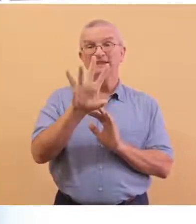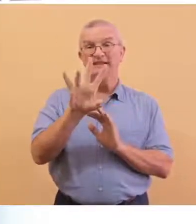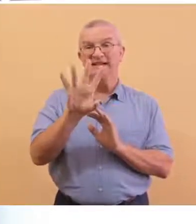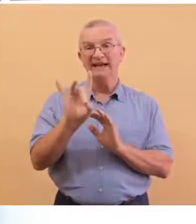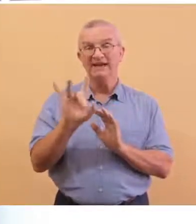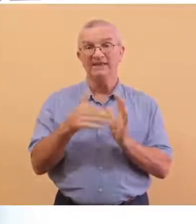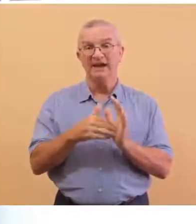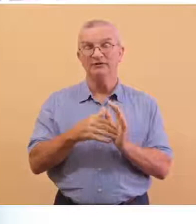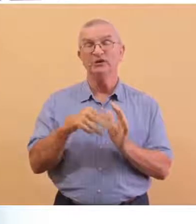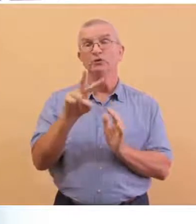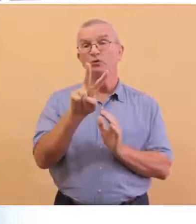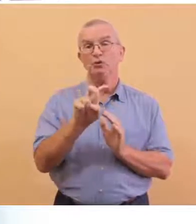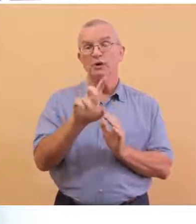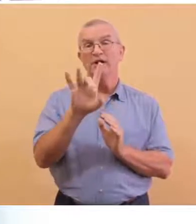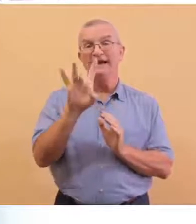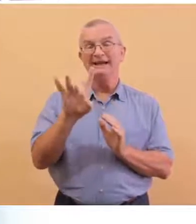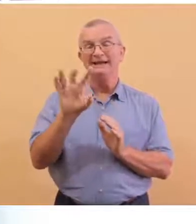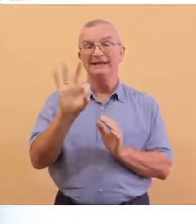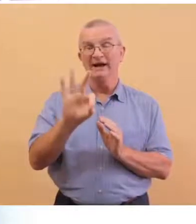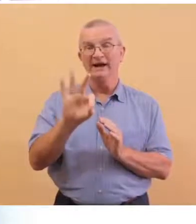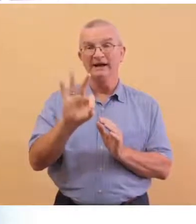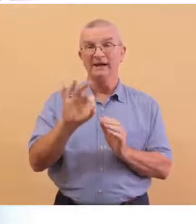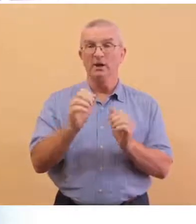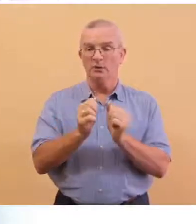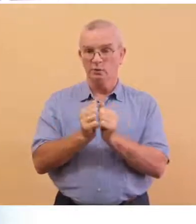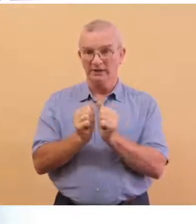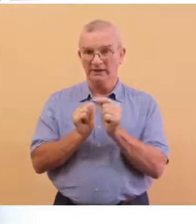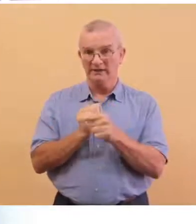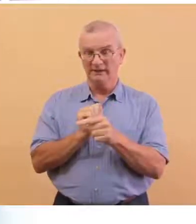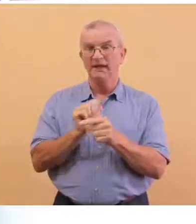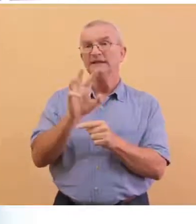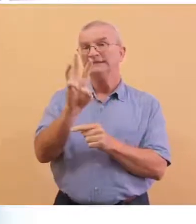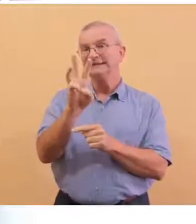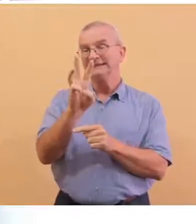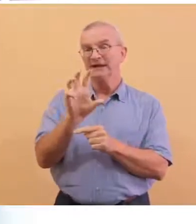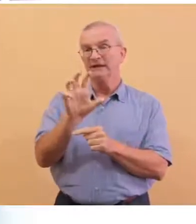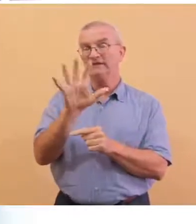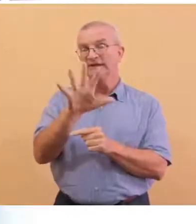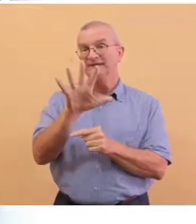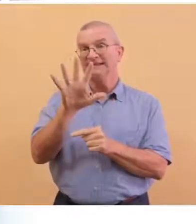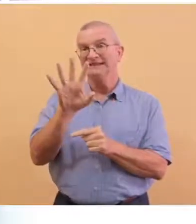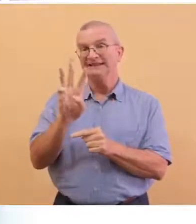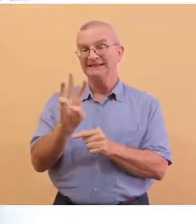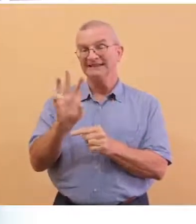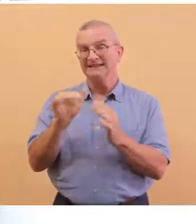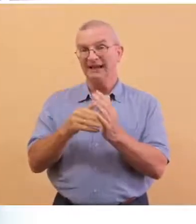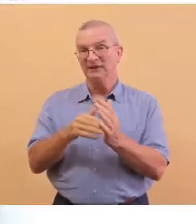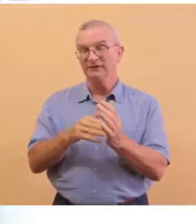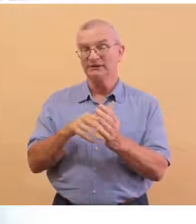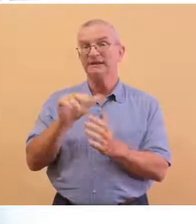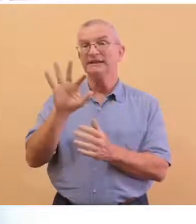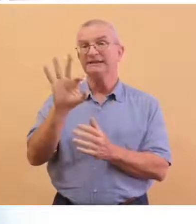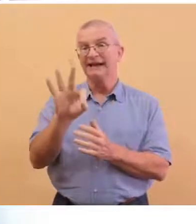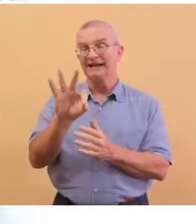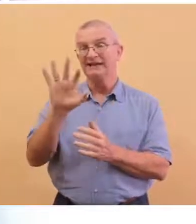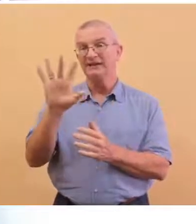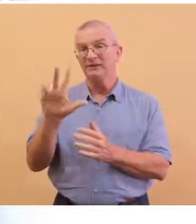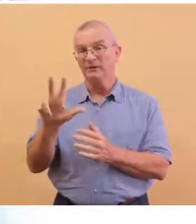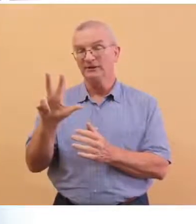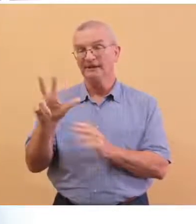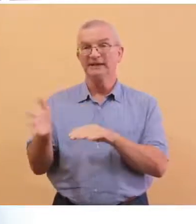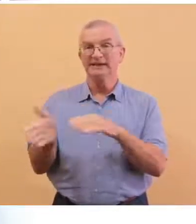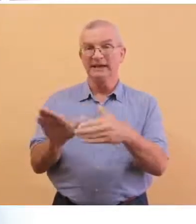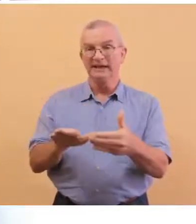,289, with 656,093 deaths.